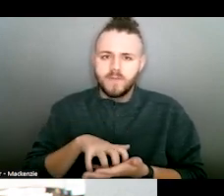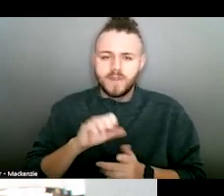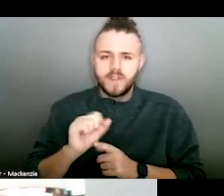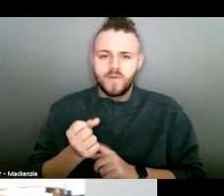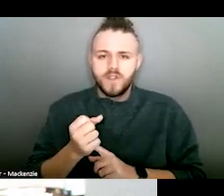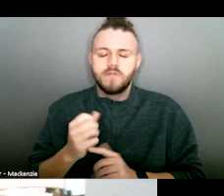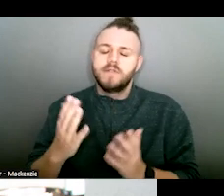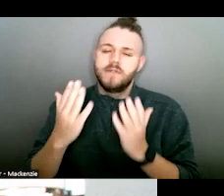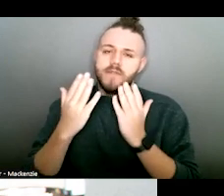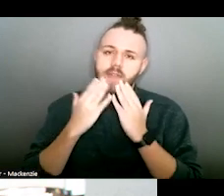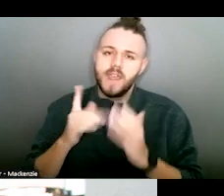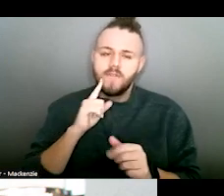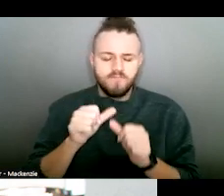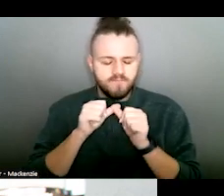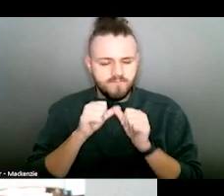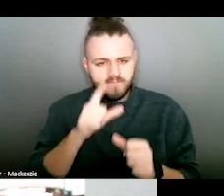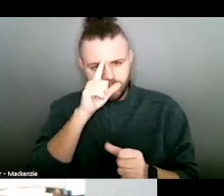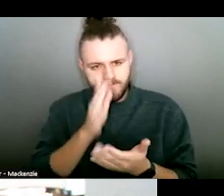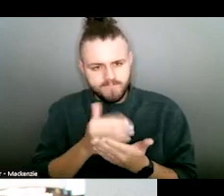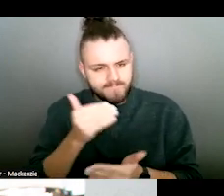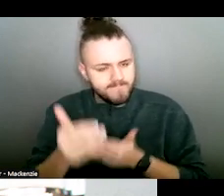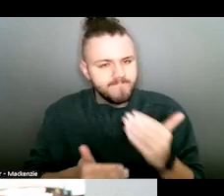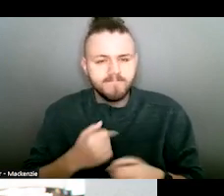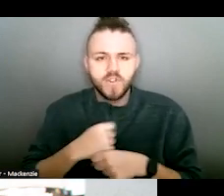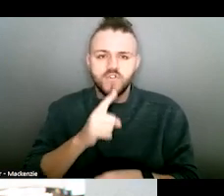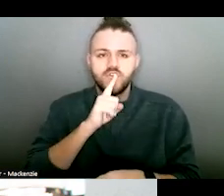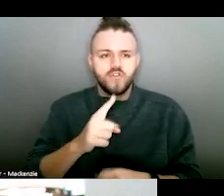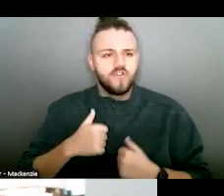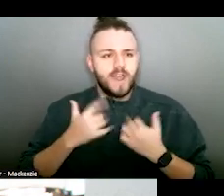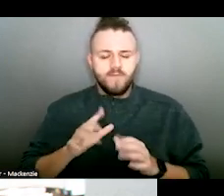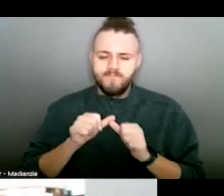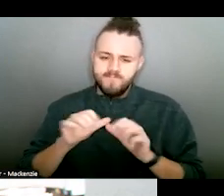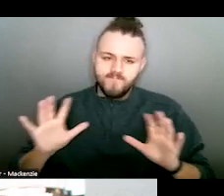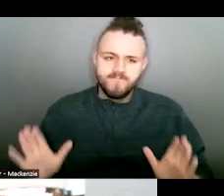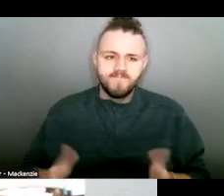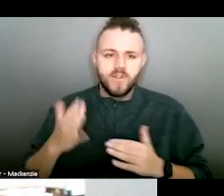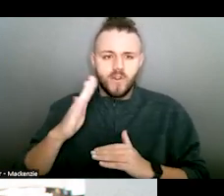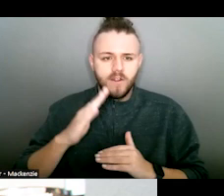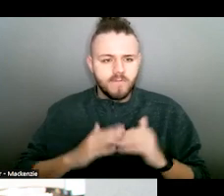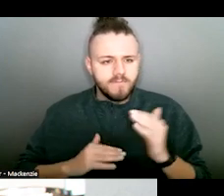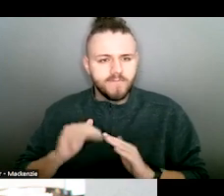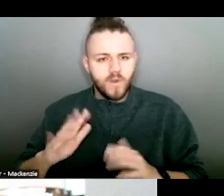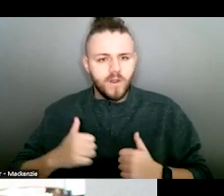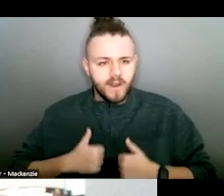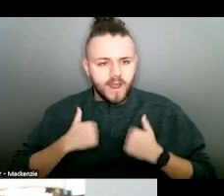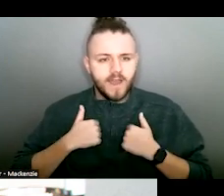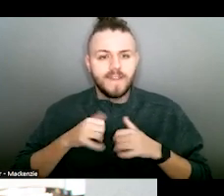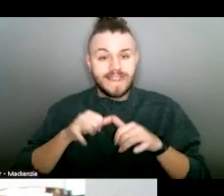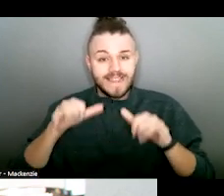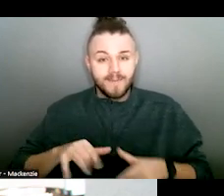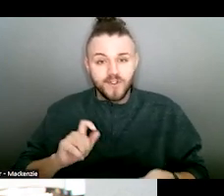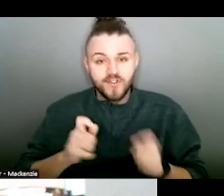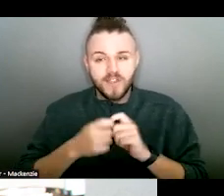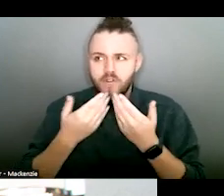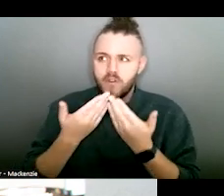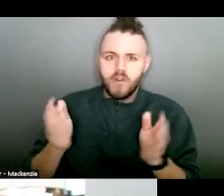Thank you for your unwavering commitment to ensuring survivors are able to rebuild their lives, create systemic change so